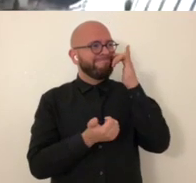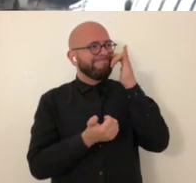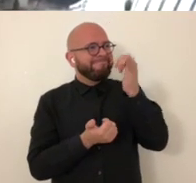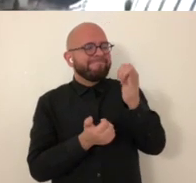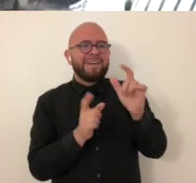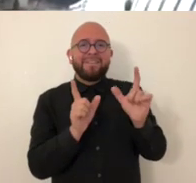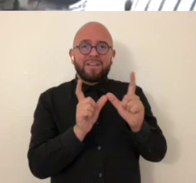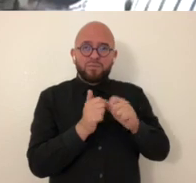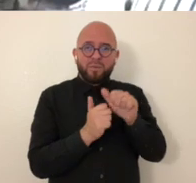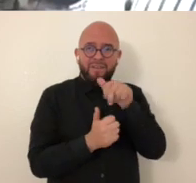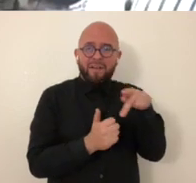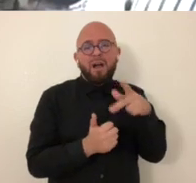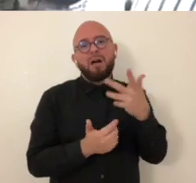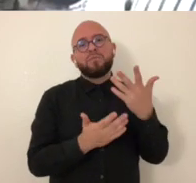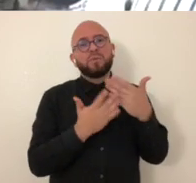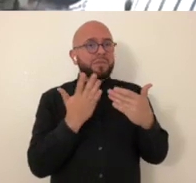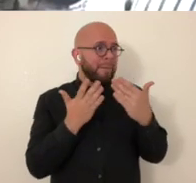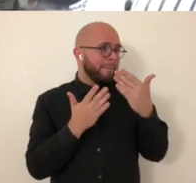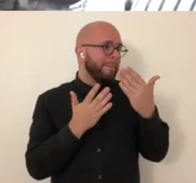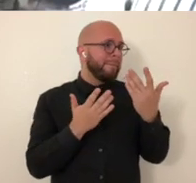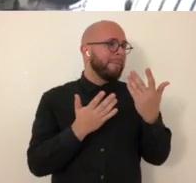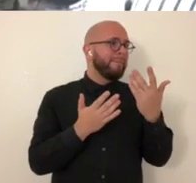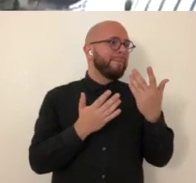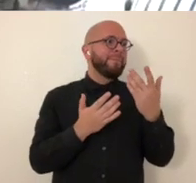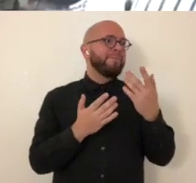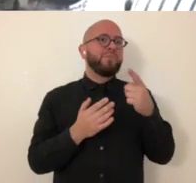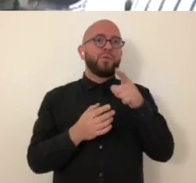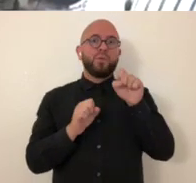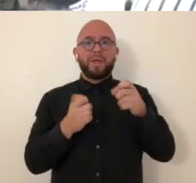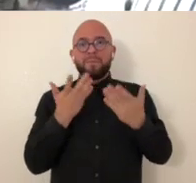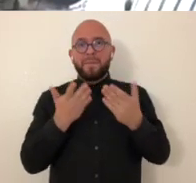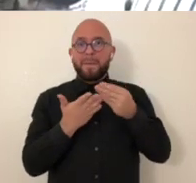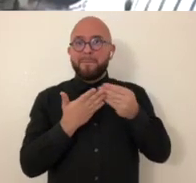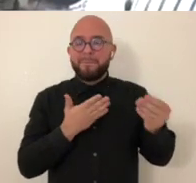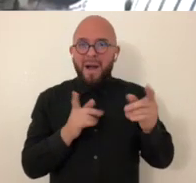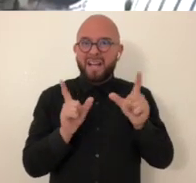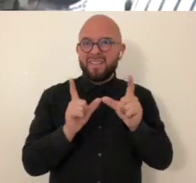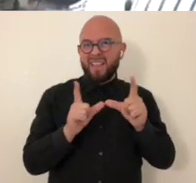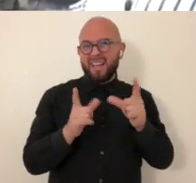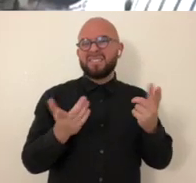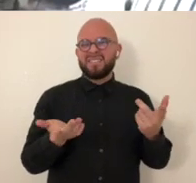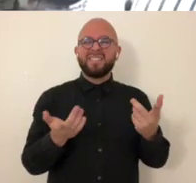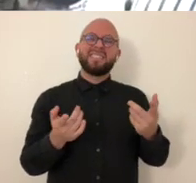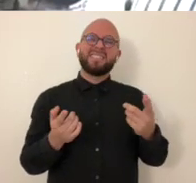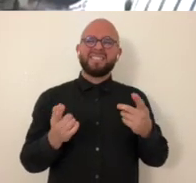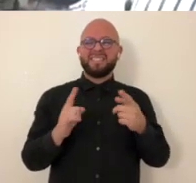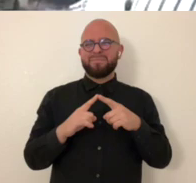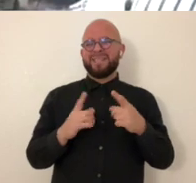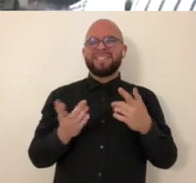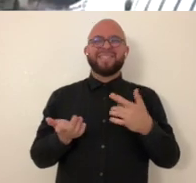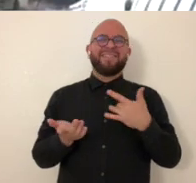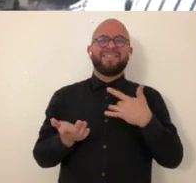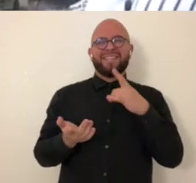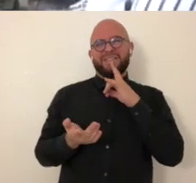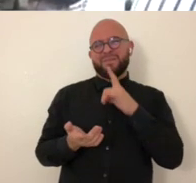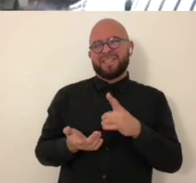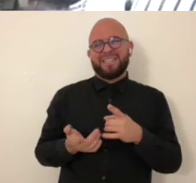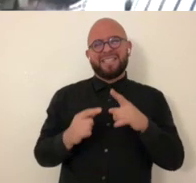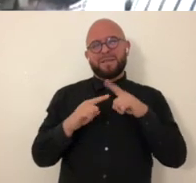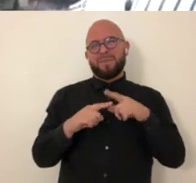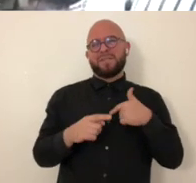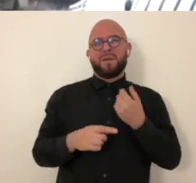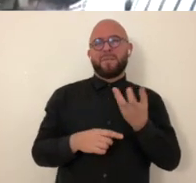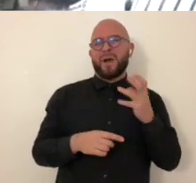about the idea of trying to create some sort of like perpetual license with the app like certain pieces where you could purchase a license for like 20 years